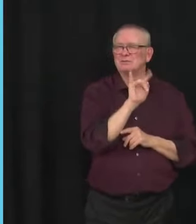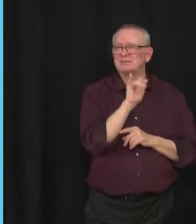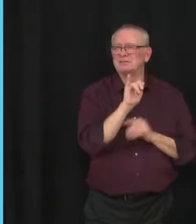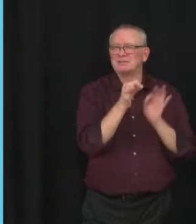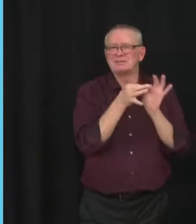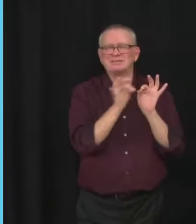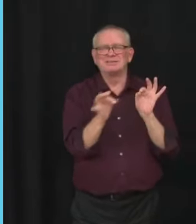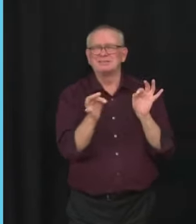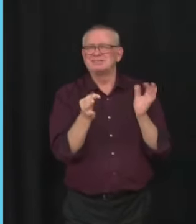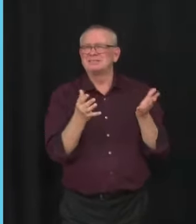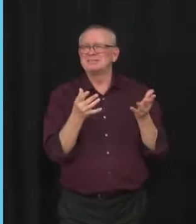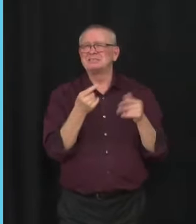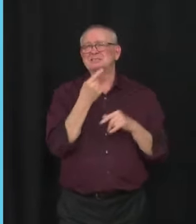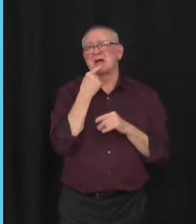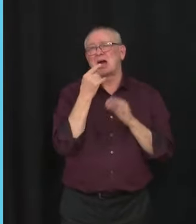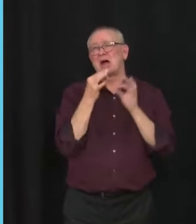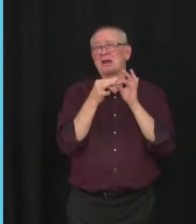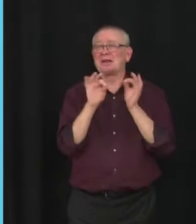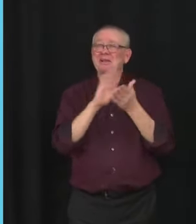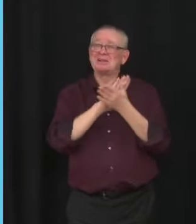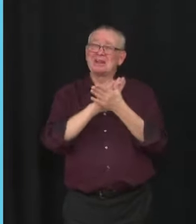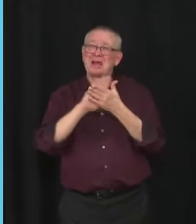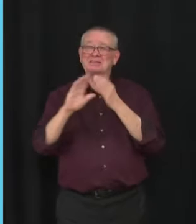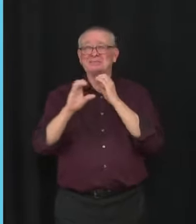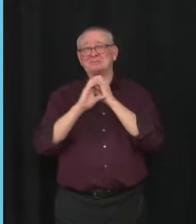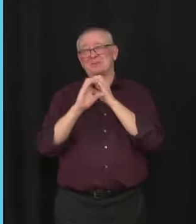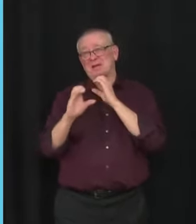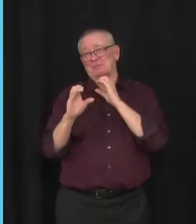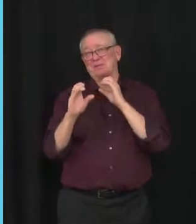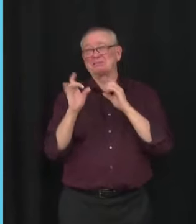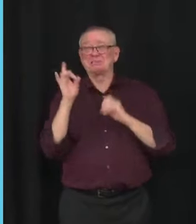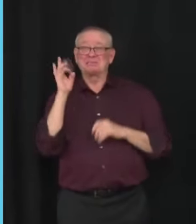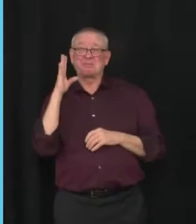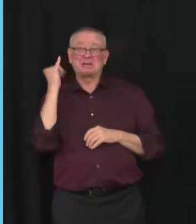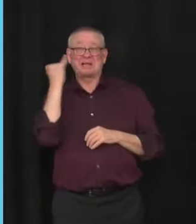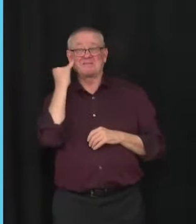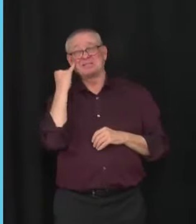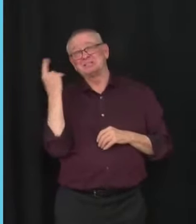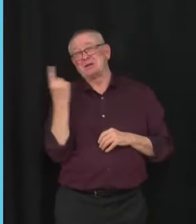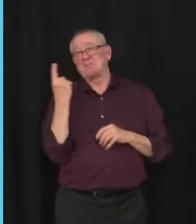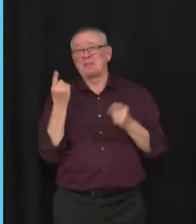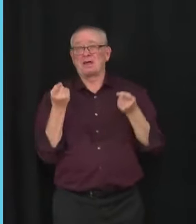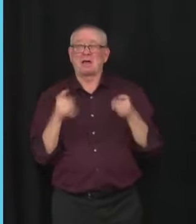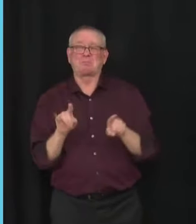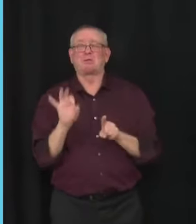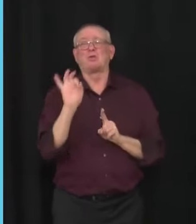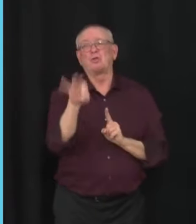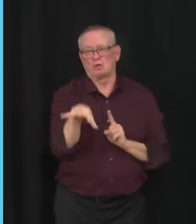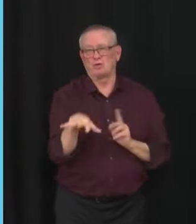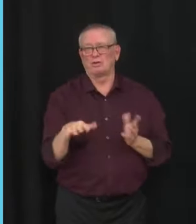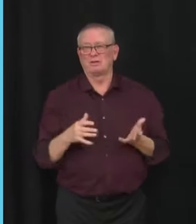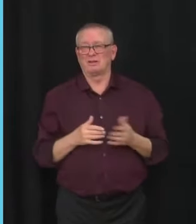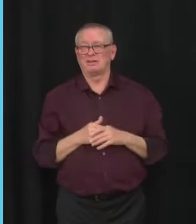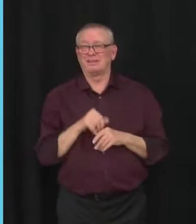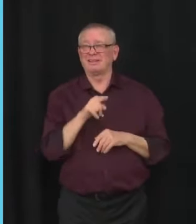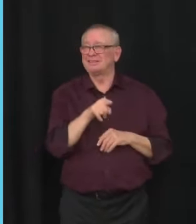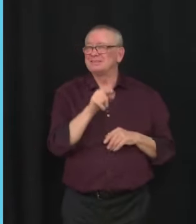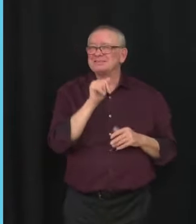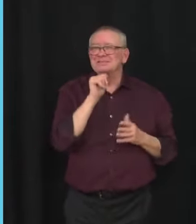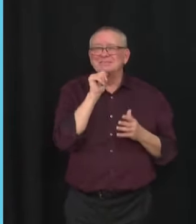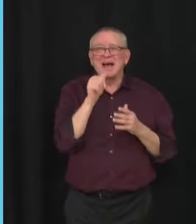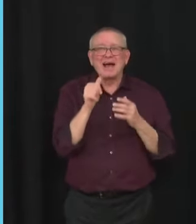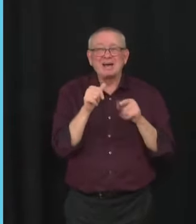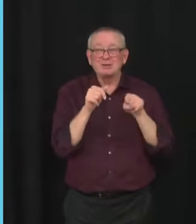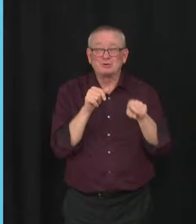thing if something happened to it. So he shouldn't just be out there doing interviews saying, oh, he doesn't actually support violence. He should be walking this whole thing